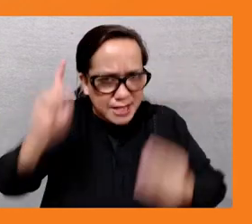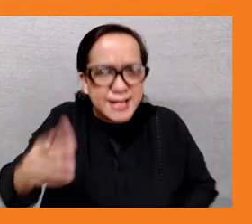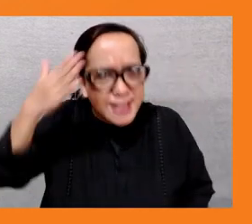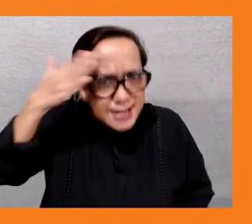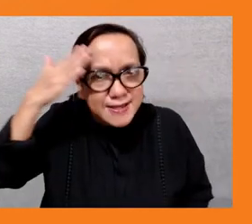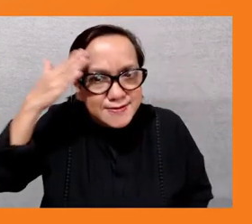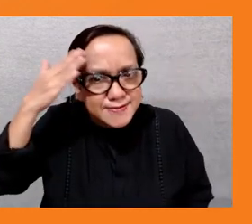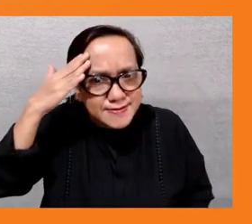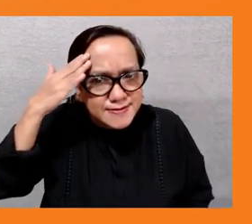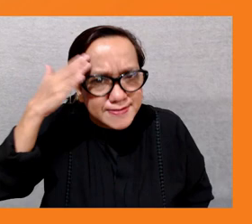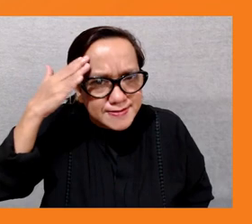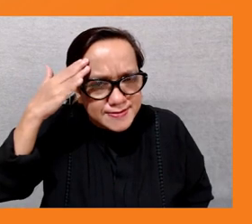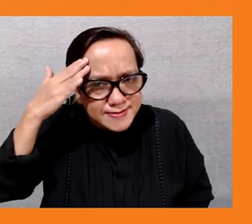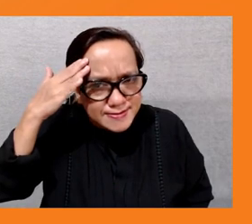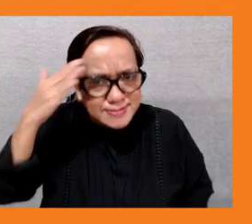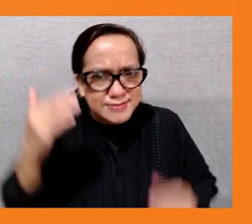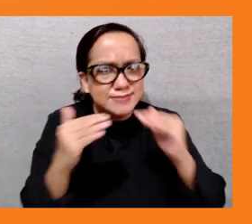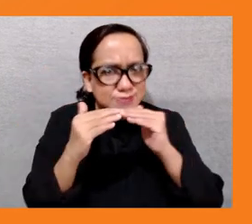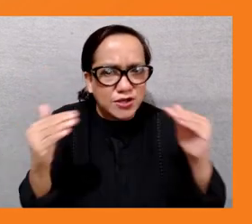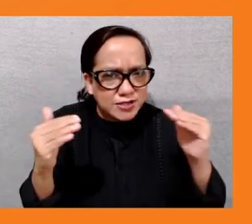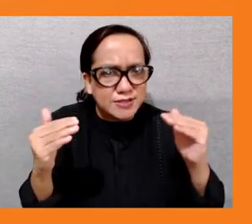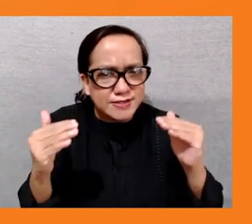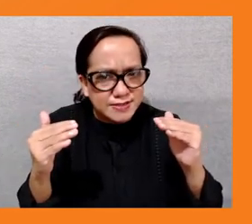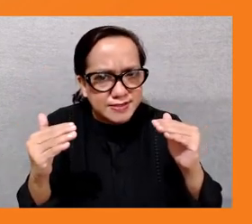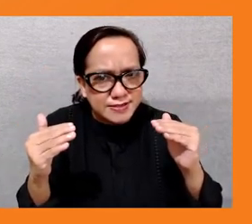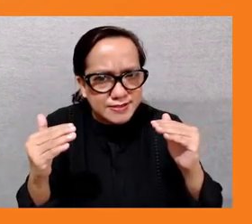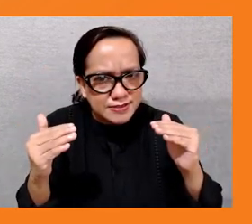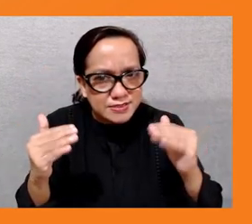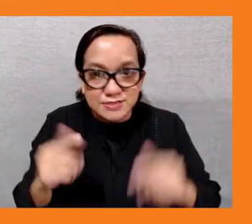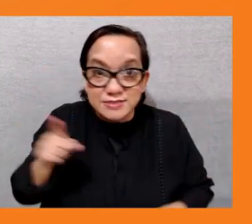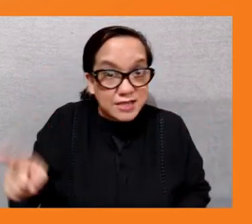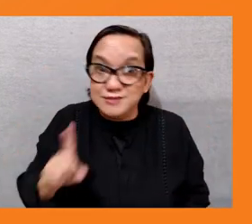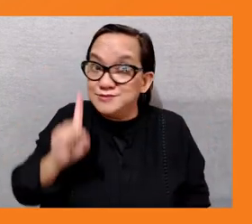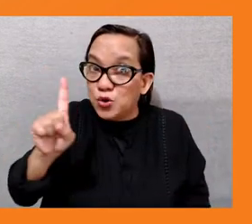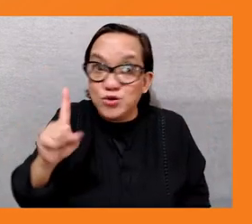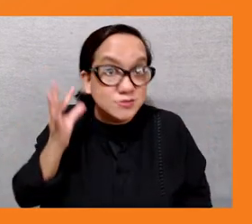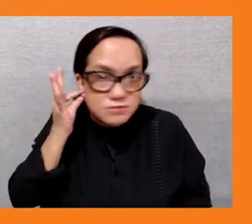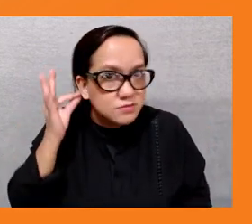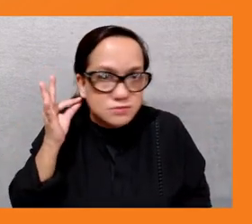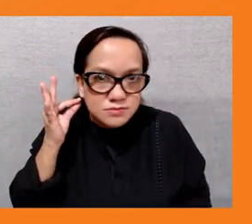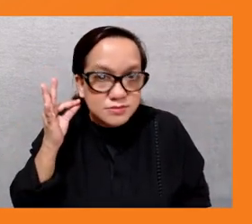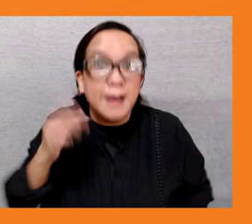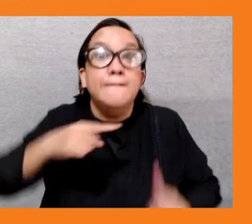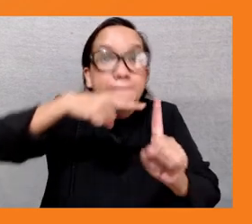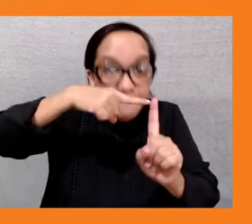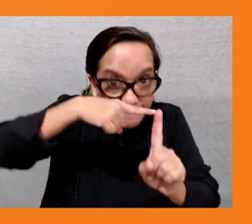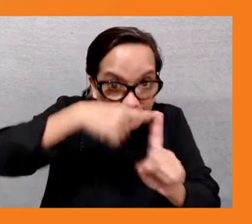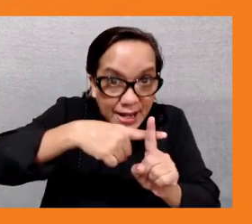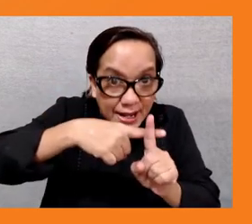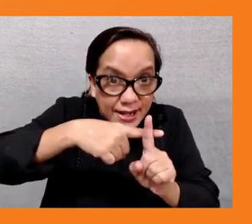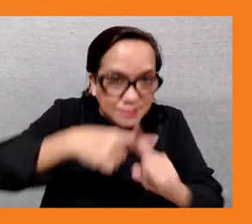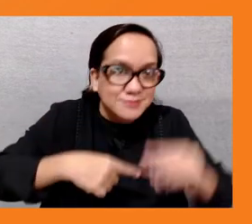so it's important to engage young it's important to engage boys and young men to promote gender qualities